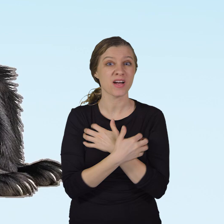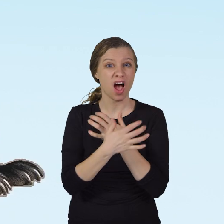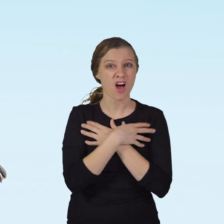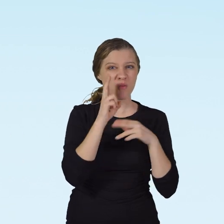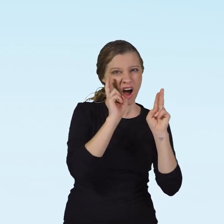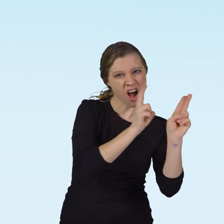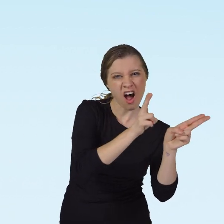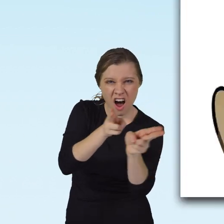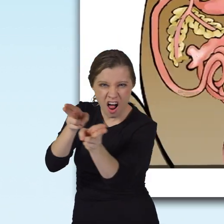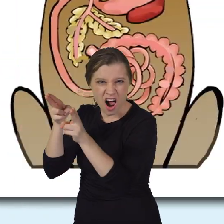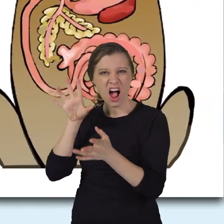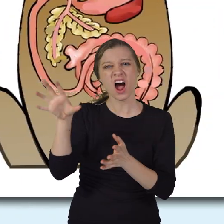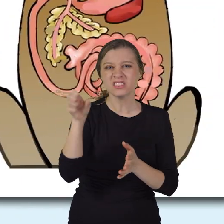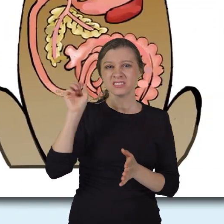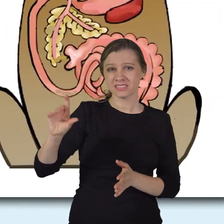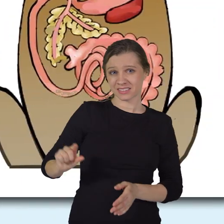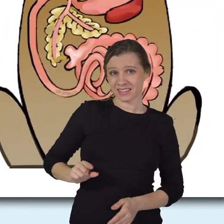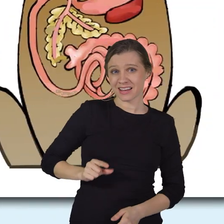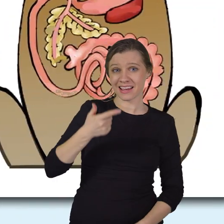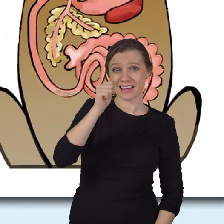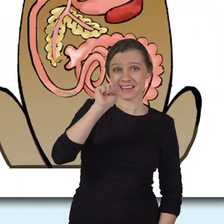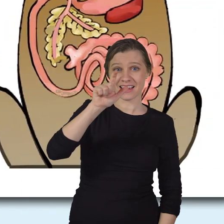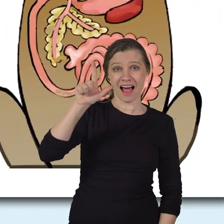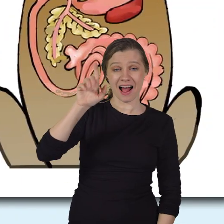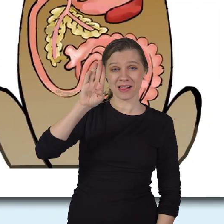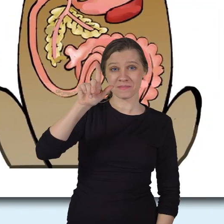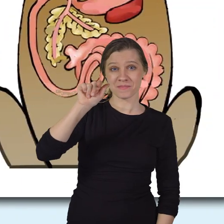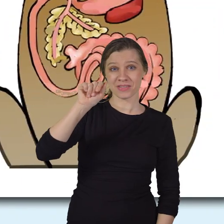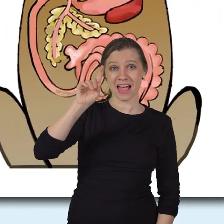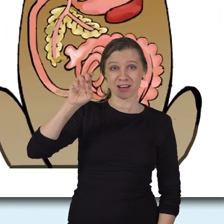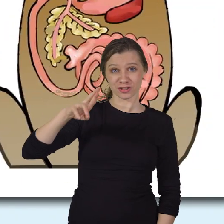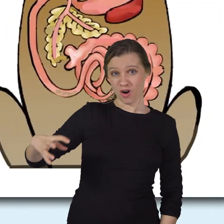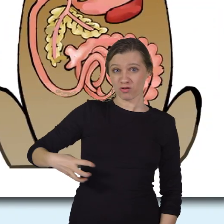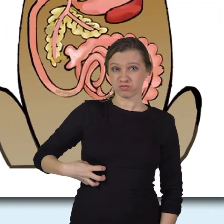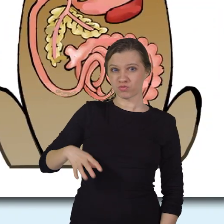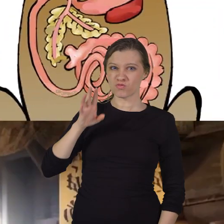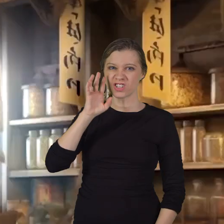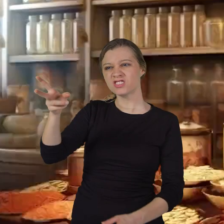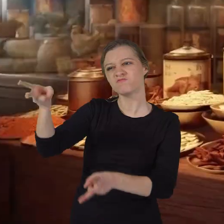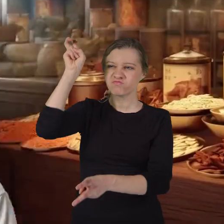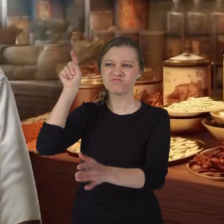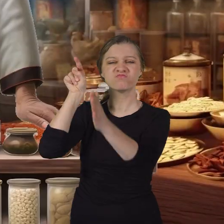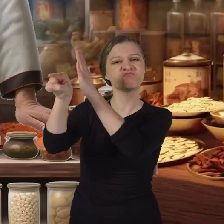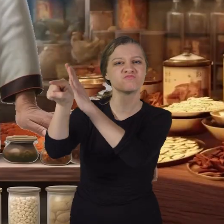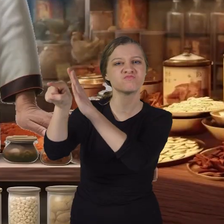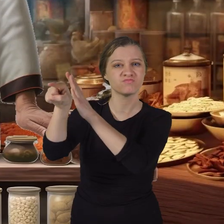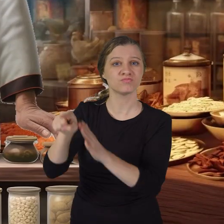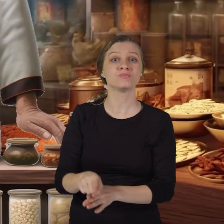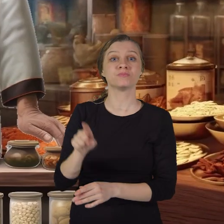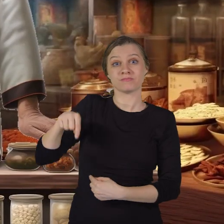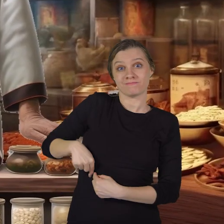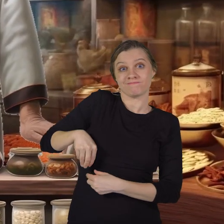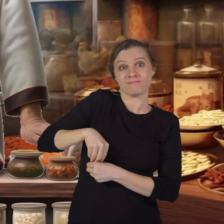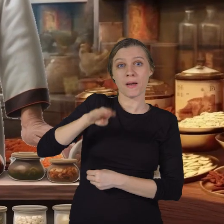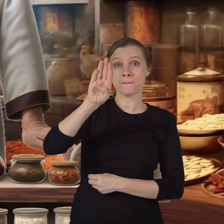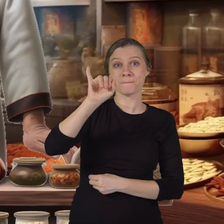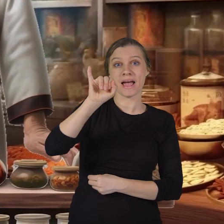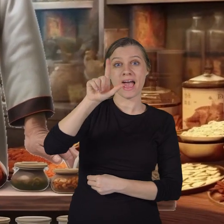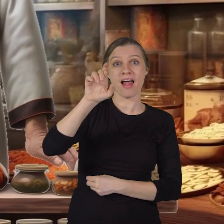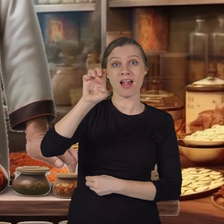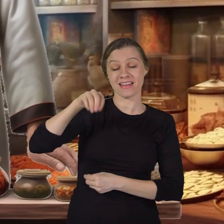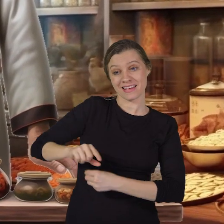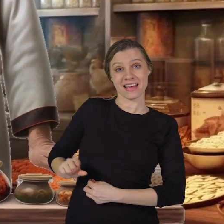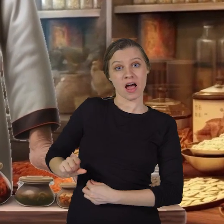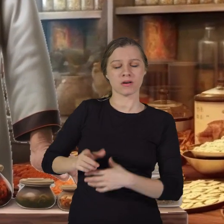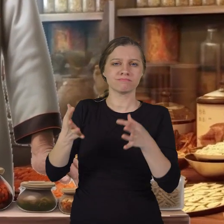some species of bear are hunted for one of their organs called the gallbladder. Bile inside the gallbladder